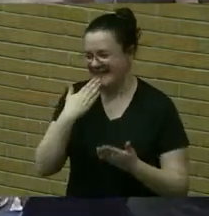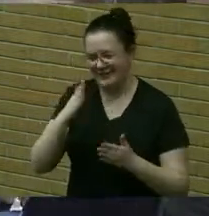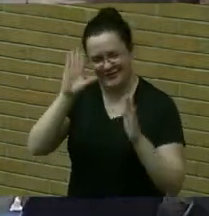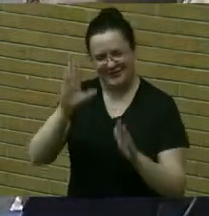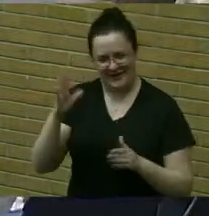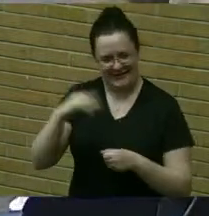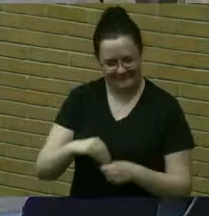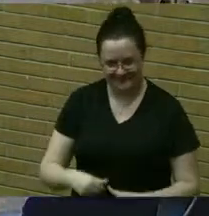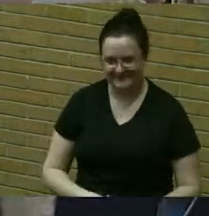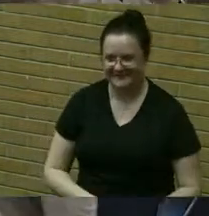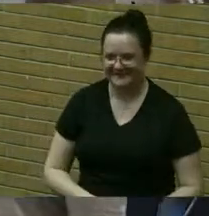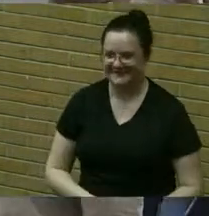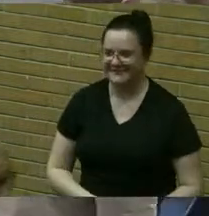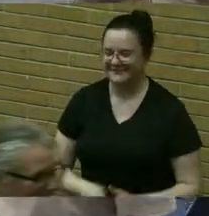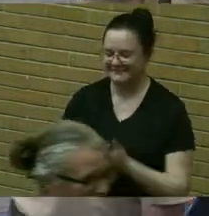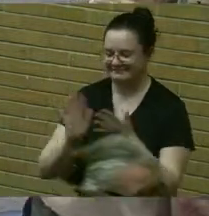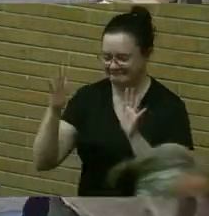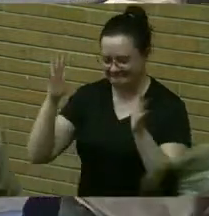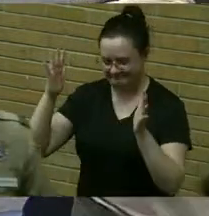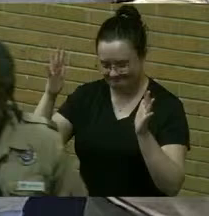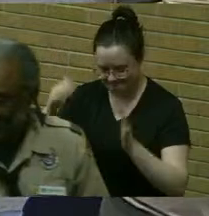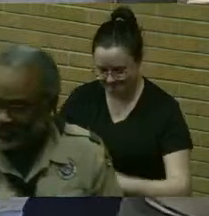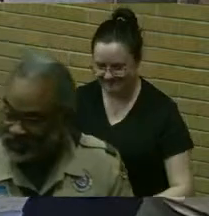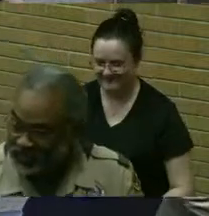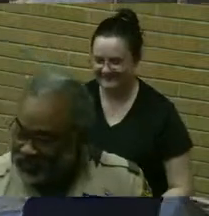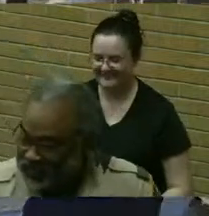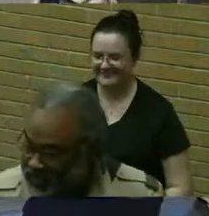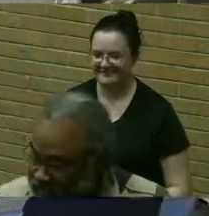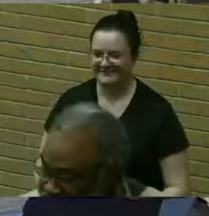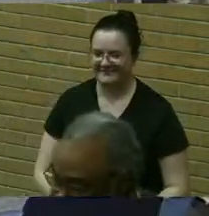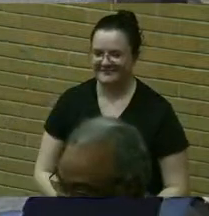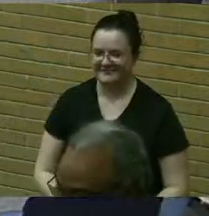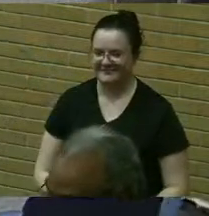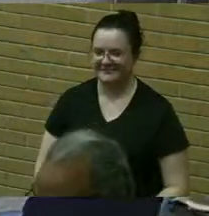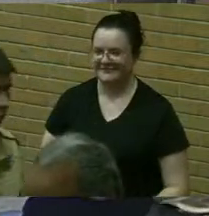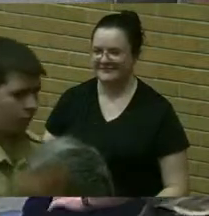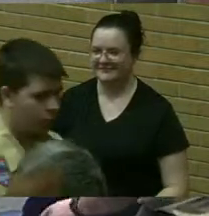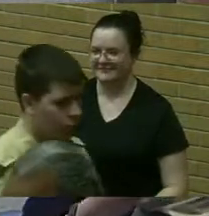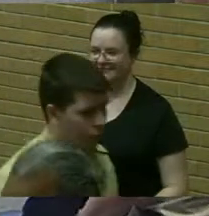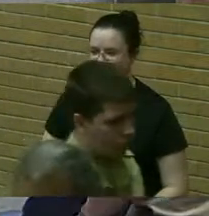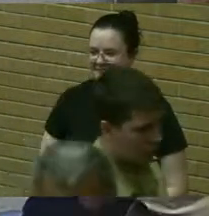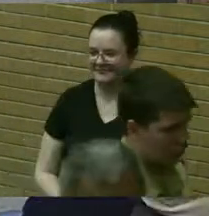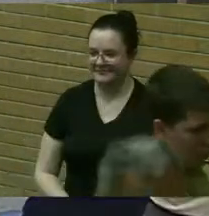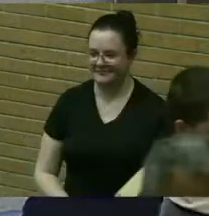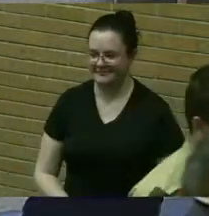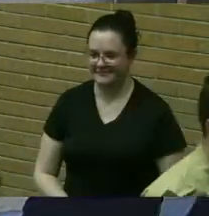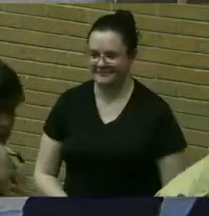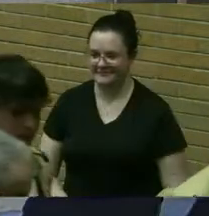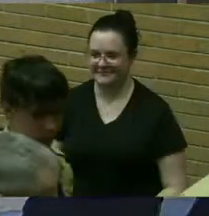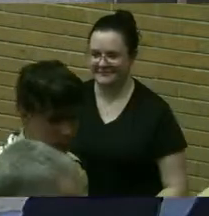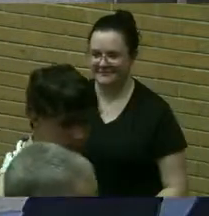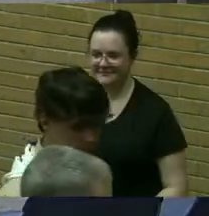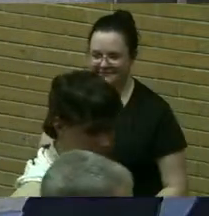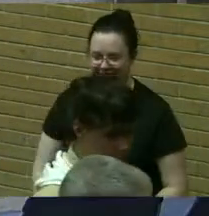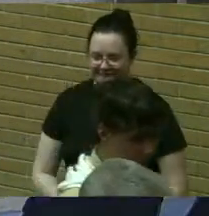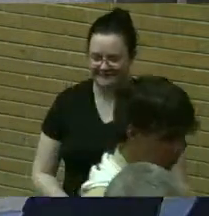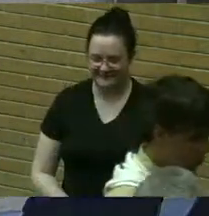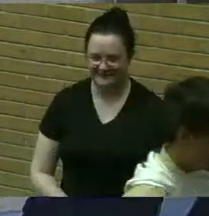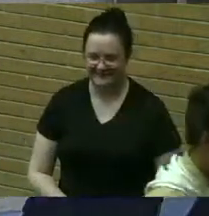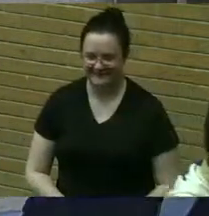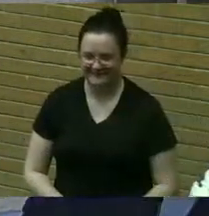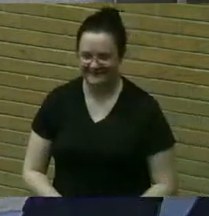um i had